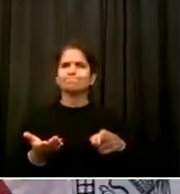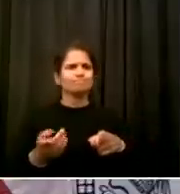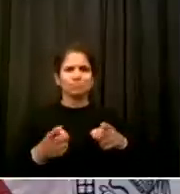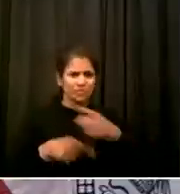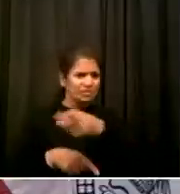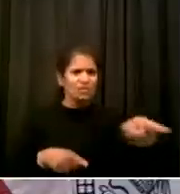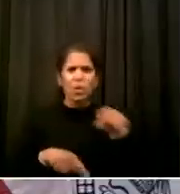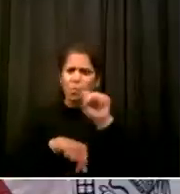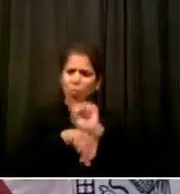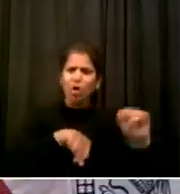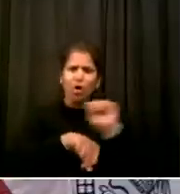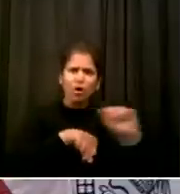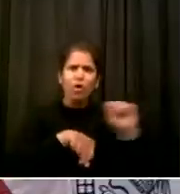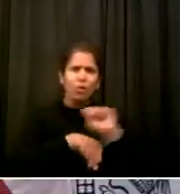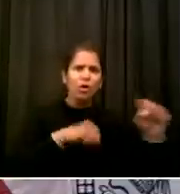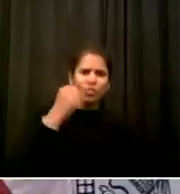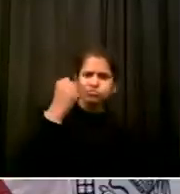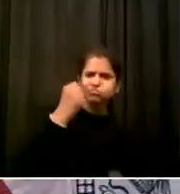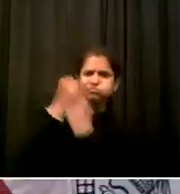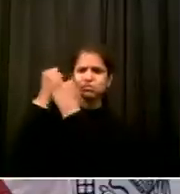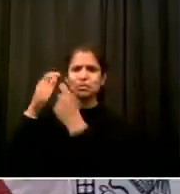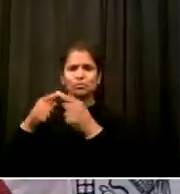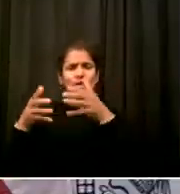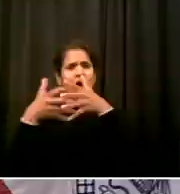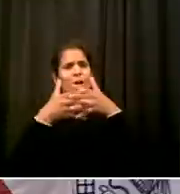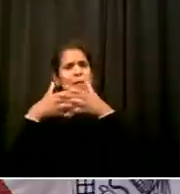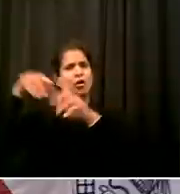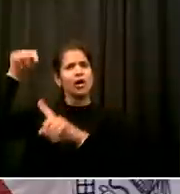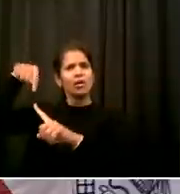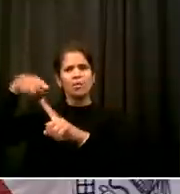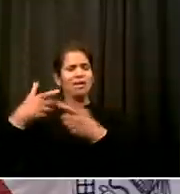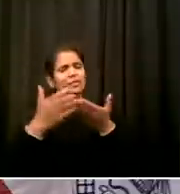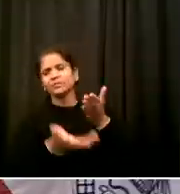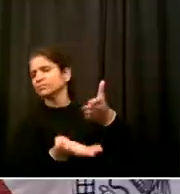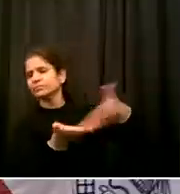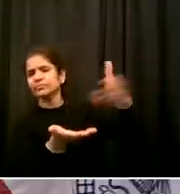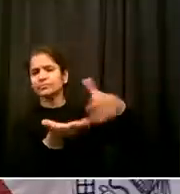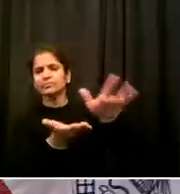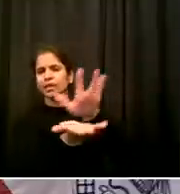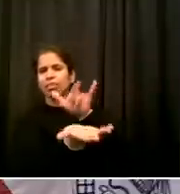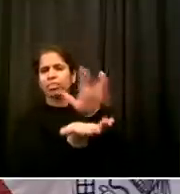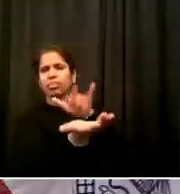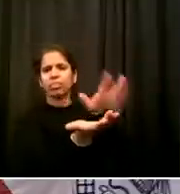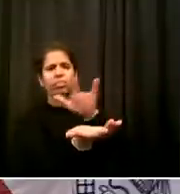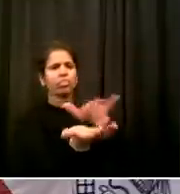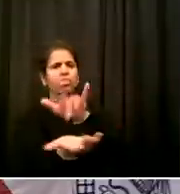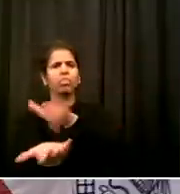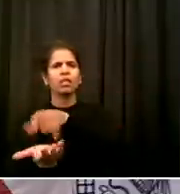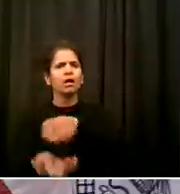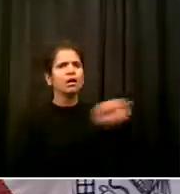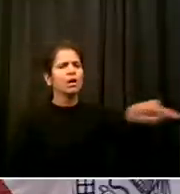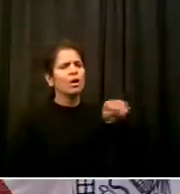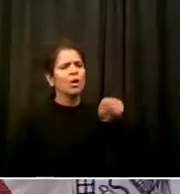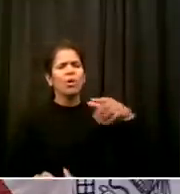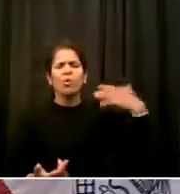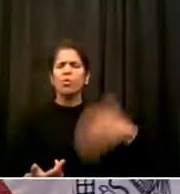reality happens in many ways in the most overt and horrifying ways like slavery